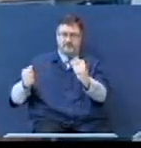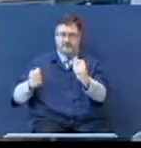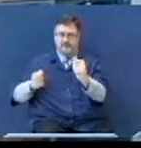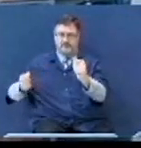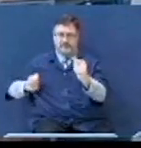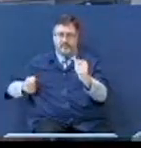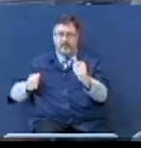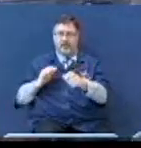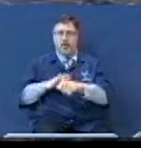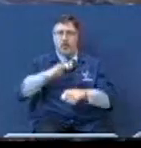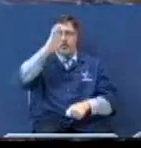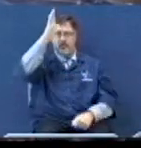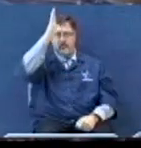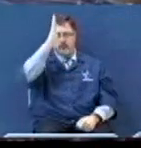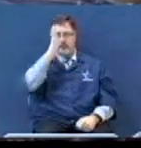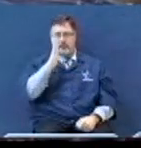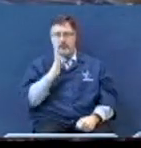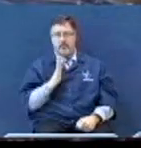God